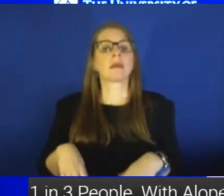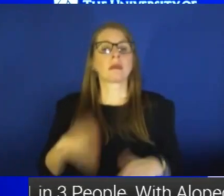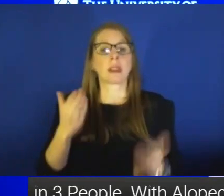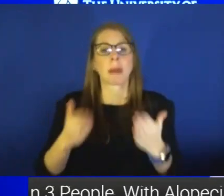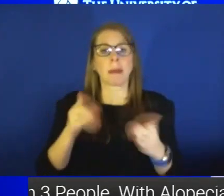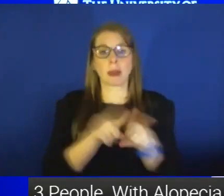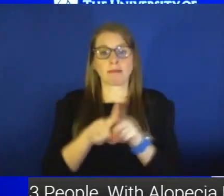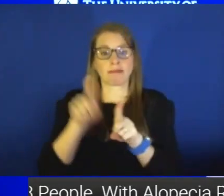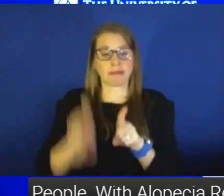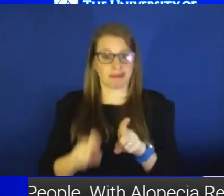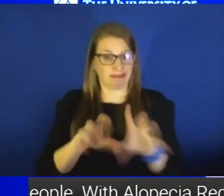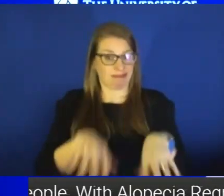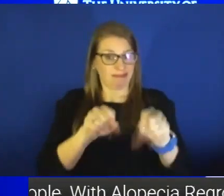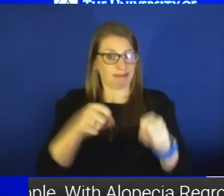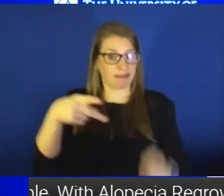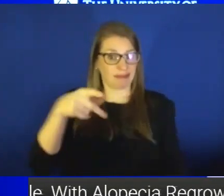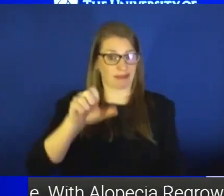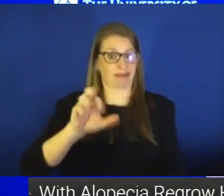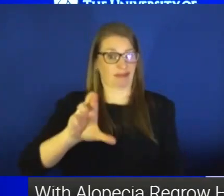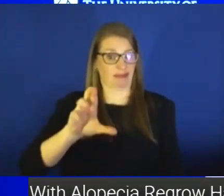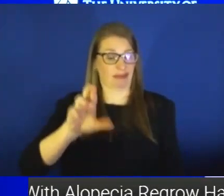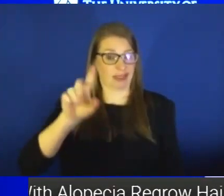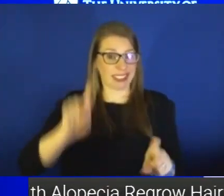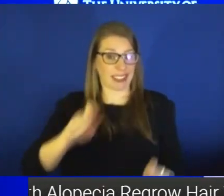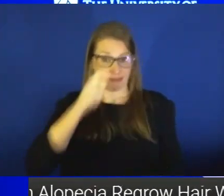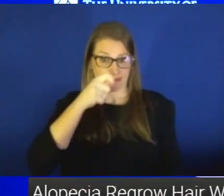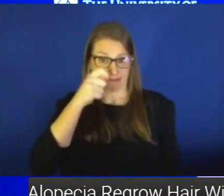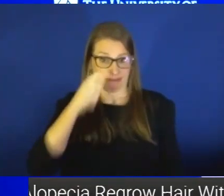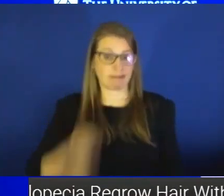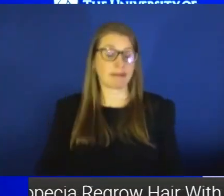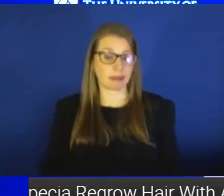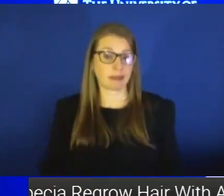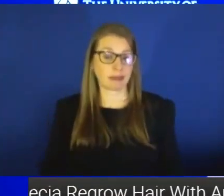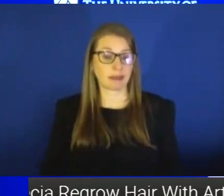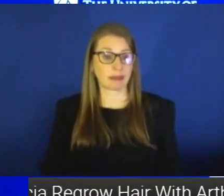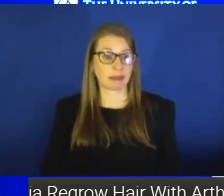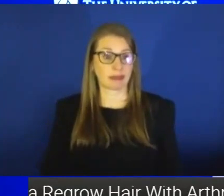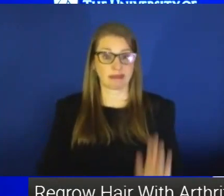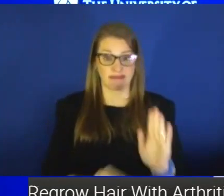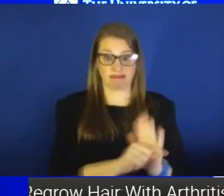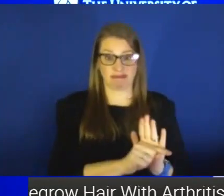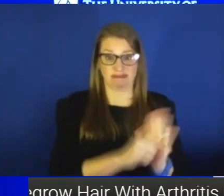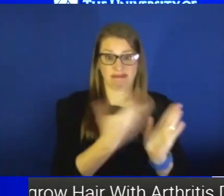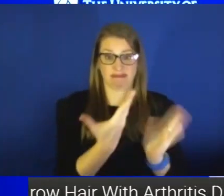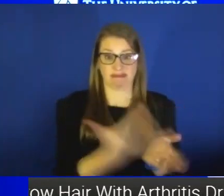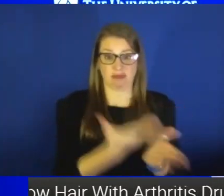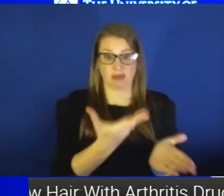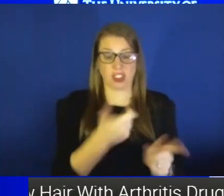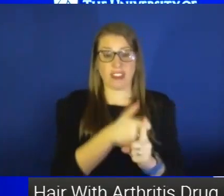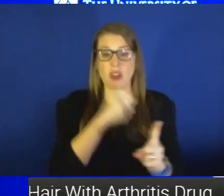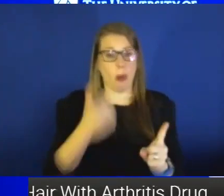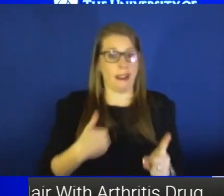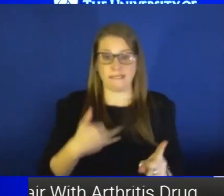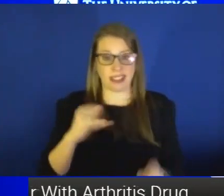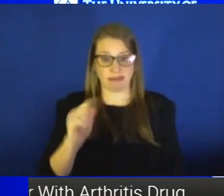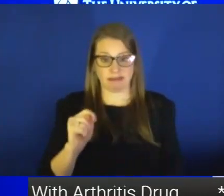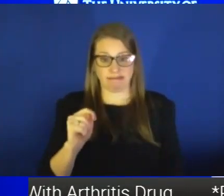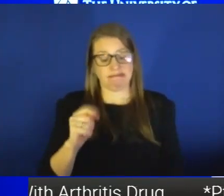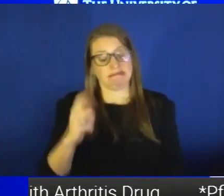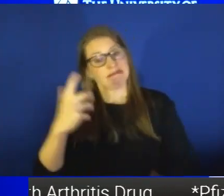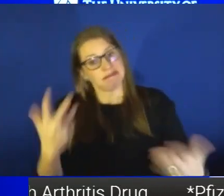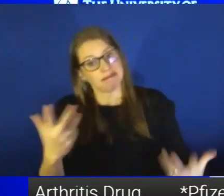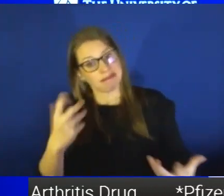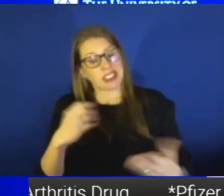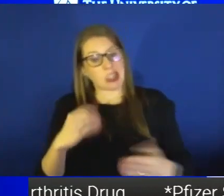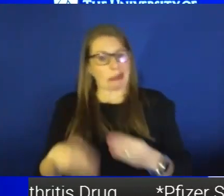to get a PCR test as a negative proof that you don't have it. So there are caveats with this test,